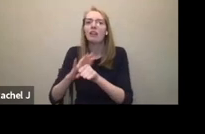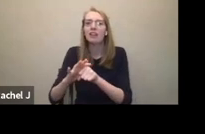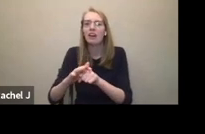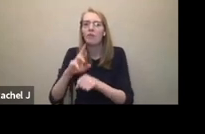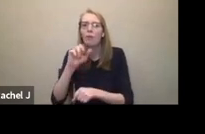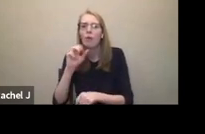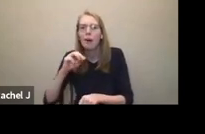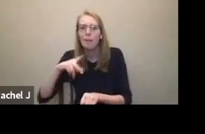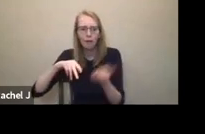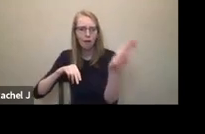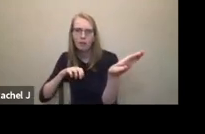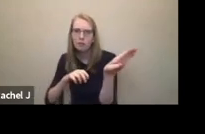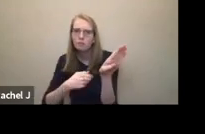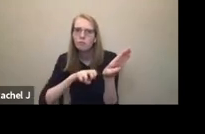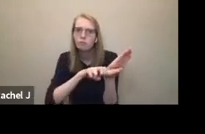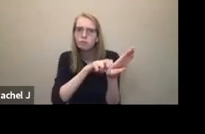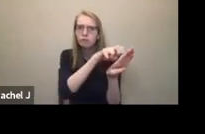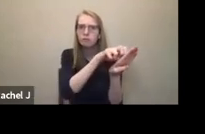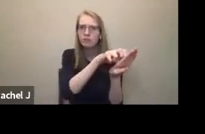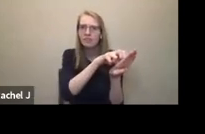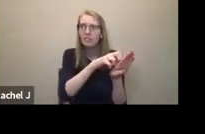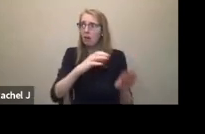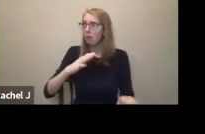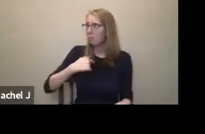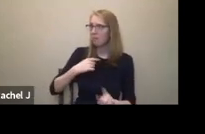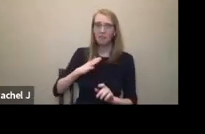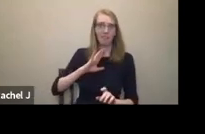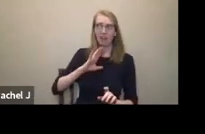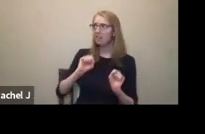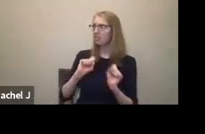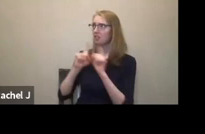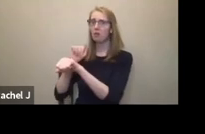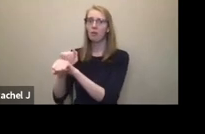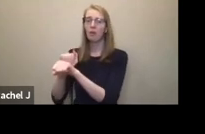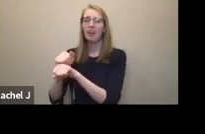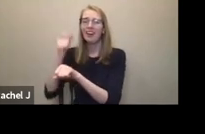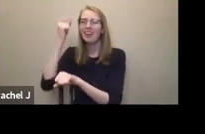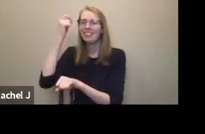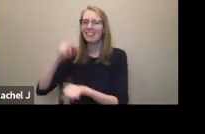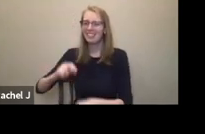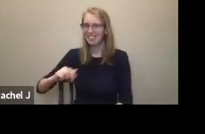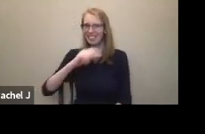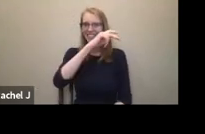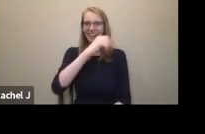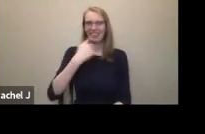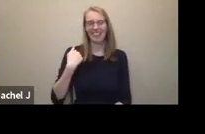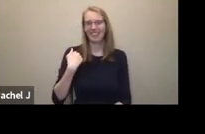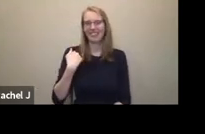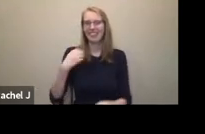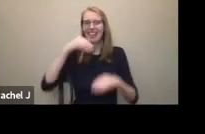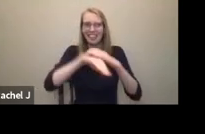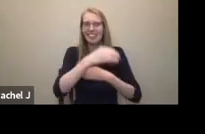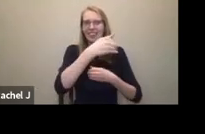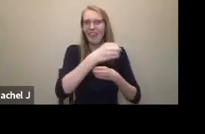work, but I can't get into my office because there's stairs. So that's the social model. Get rid of those stairs. Give me a ramp. I'm a functional